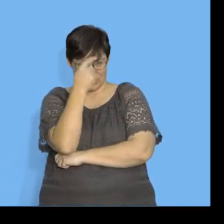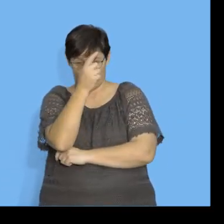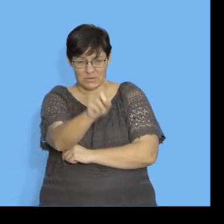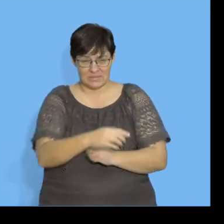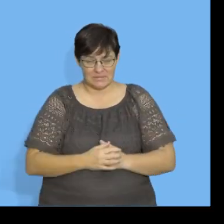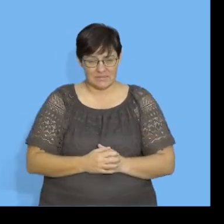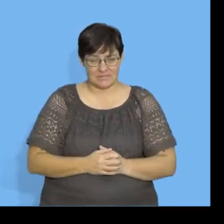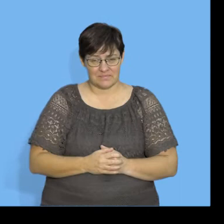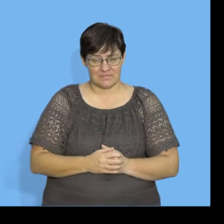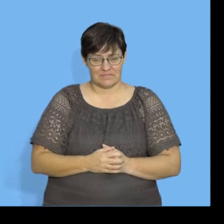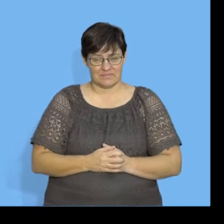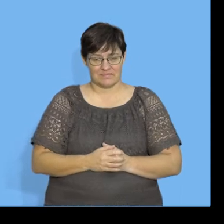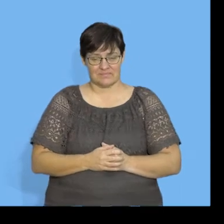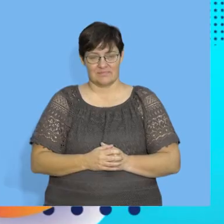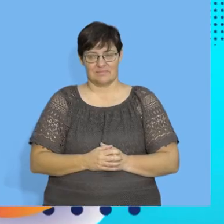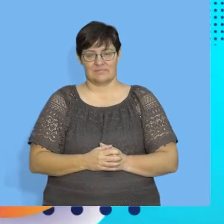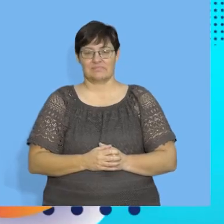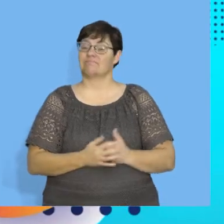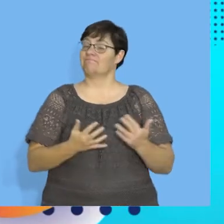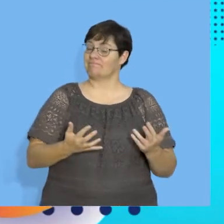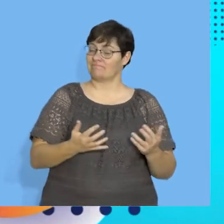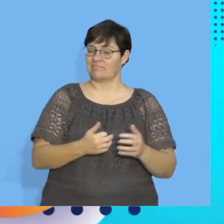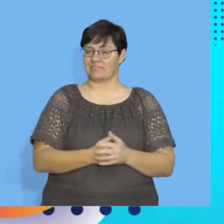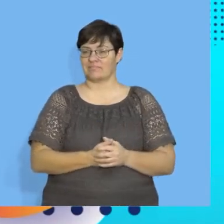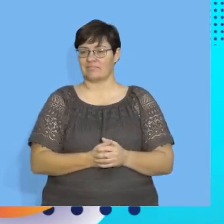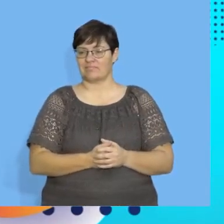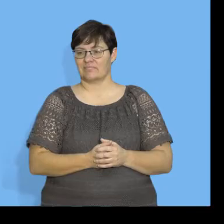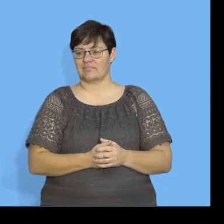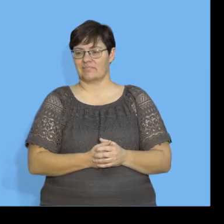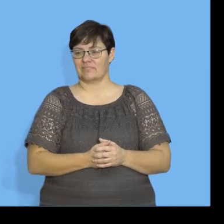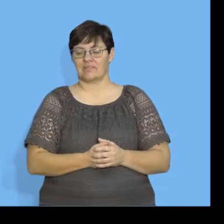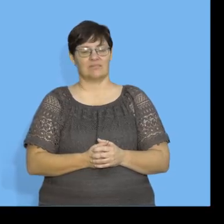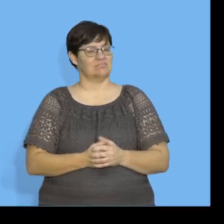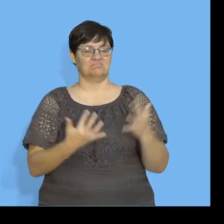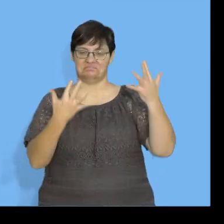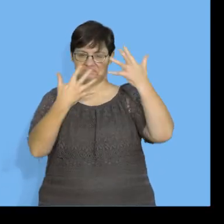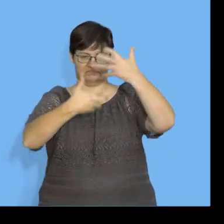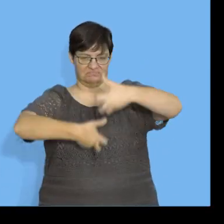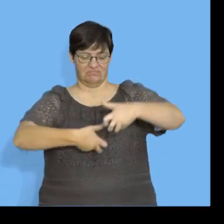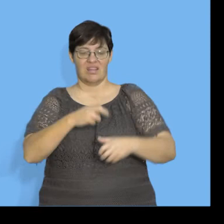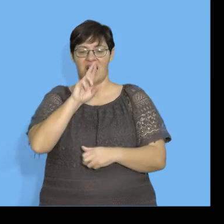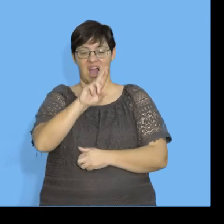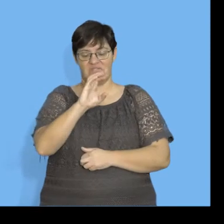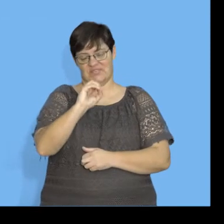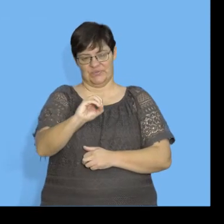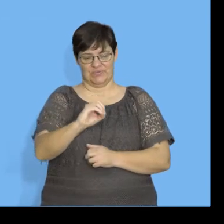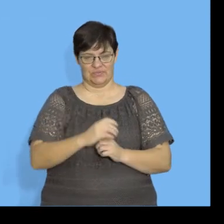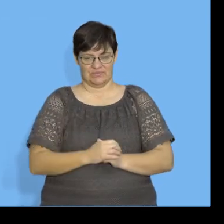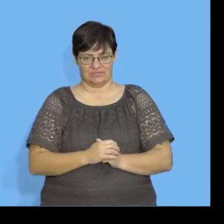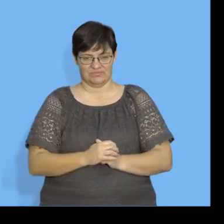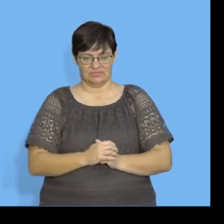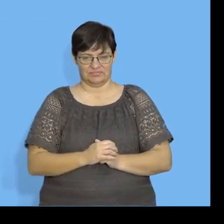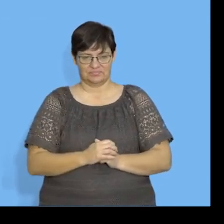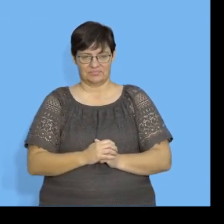What do you think? Okay. So, here we have no correlation at all.